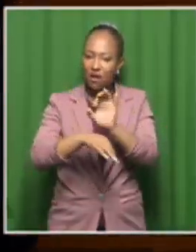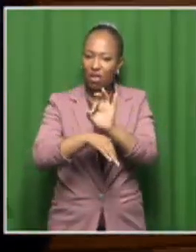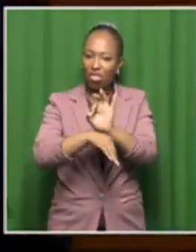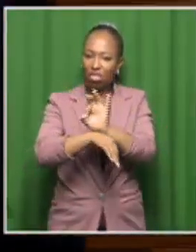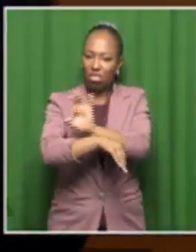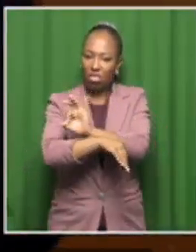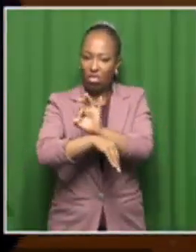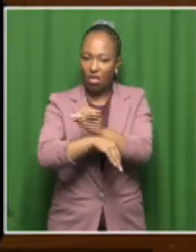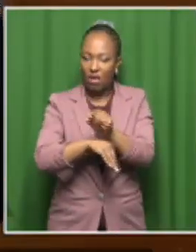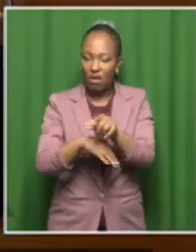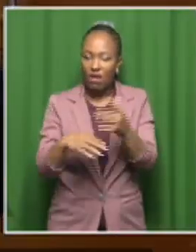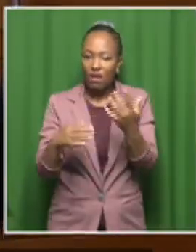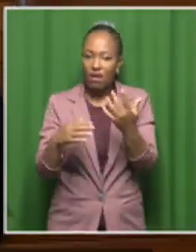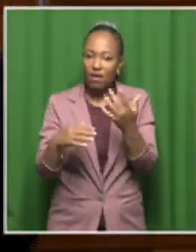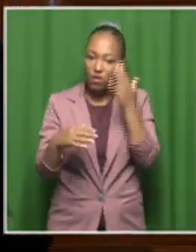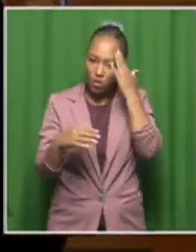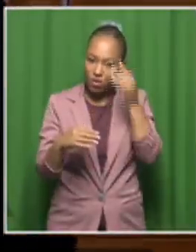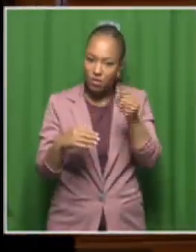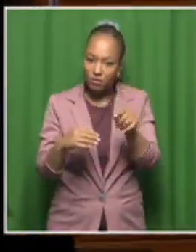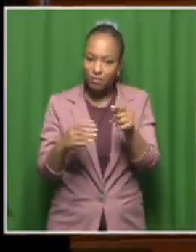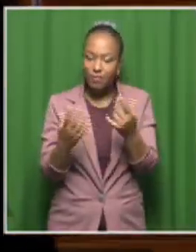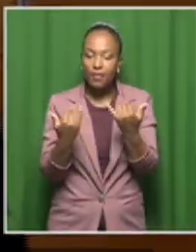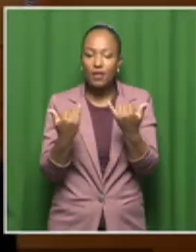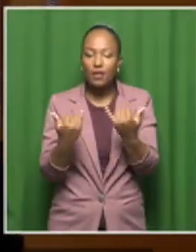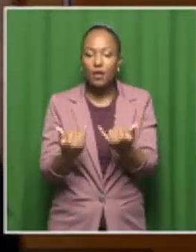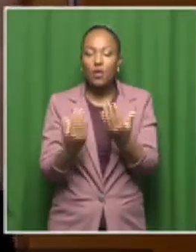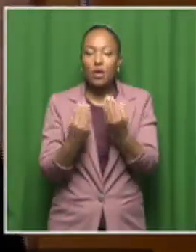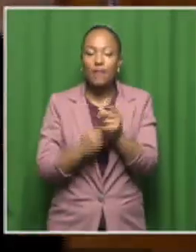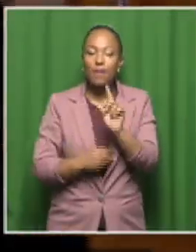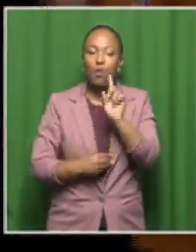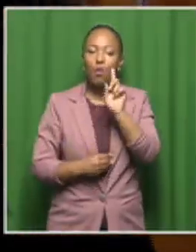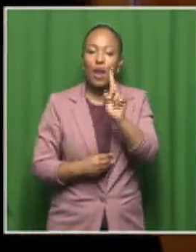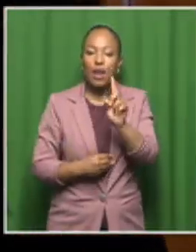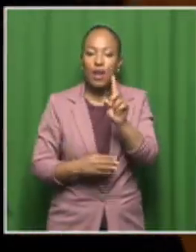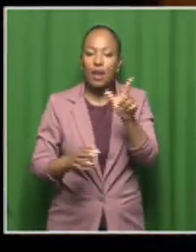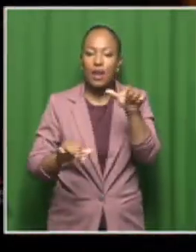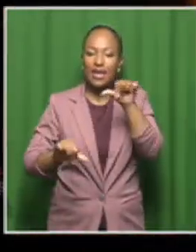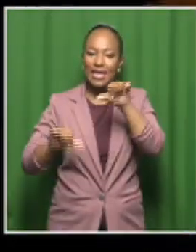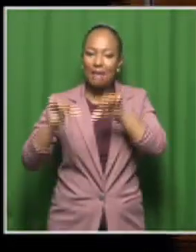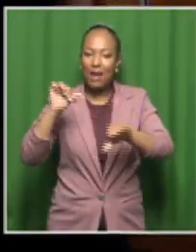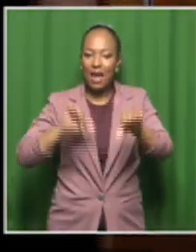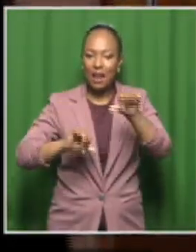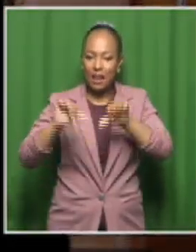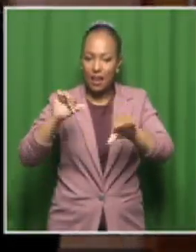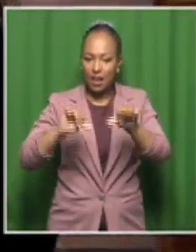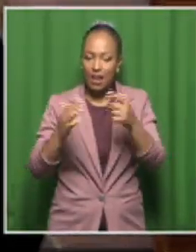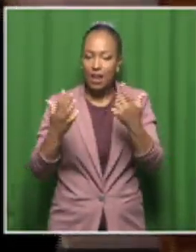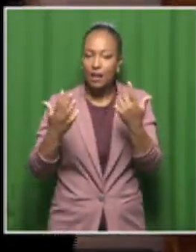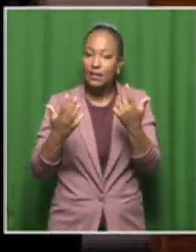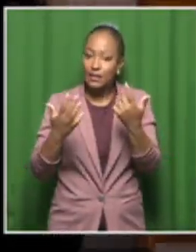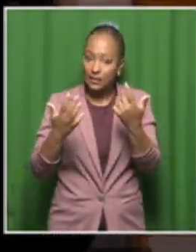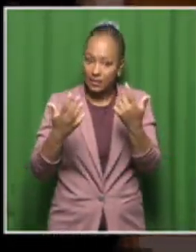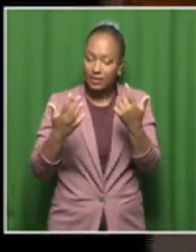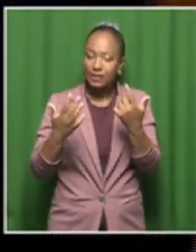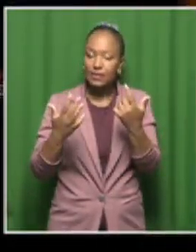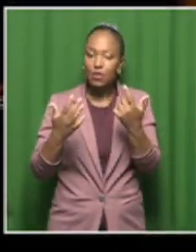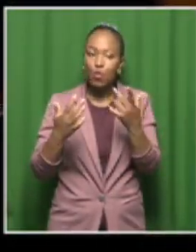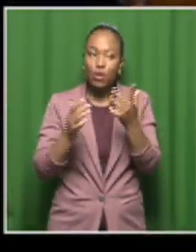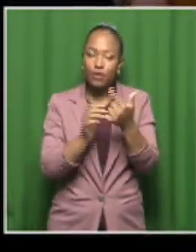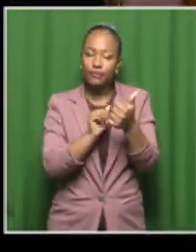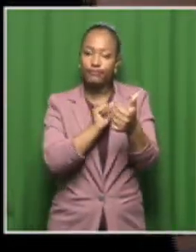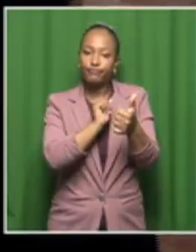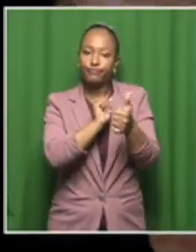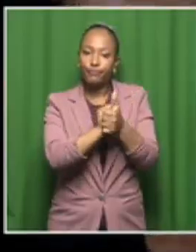and Technology is currently number one in chemical engineering in the country. We are paired with Stellenbosch.